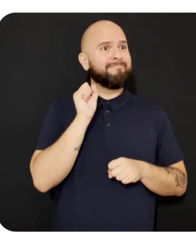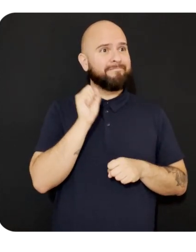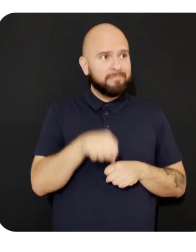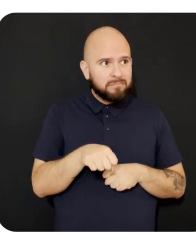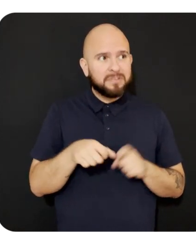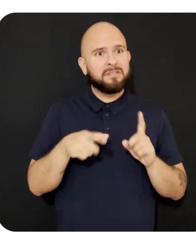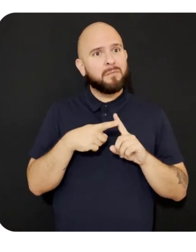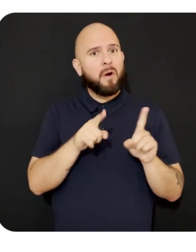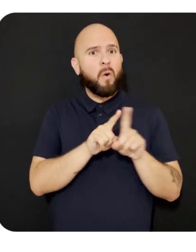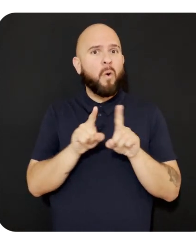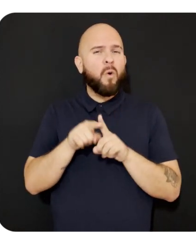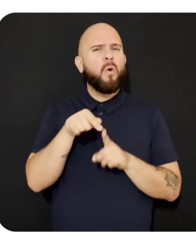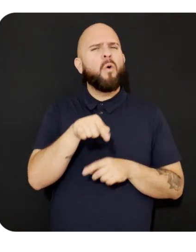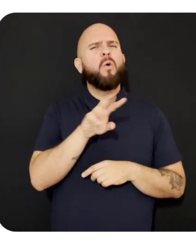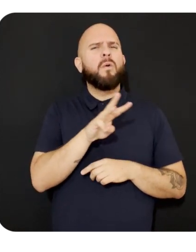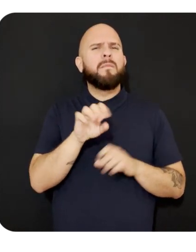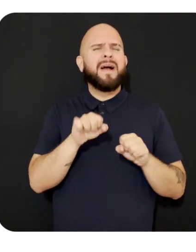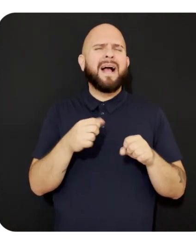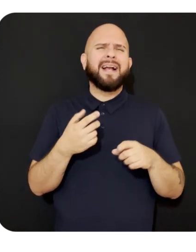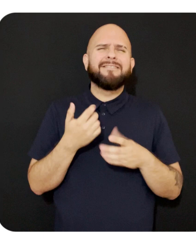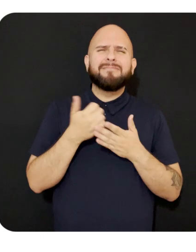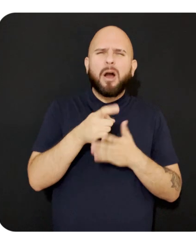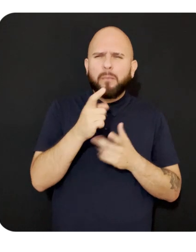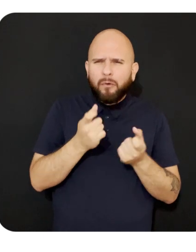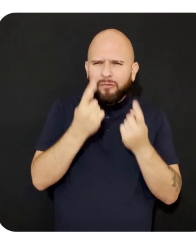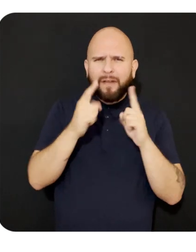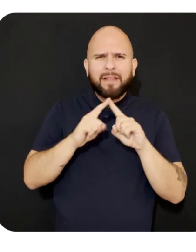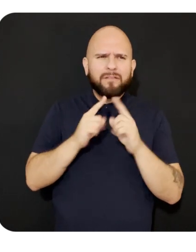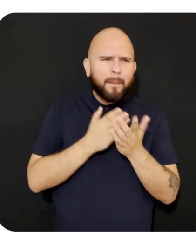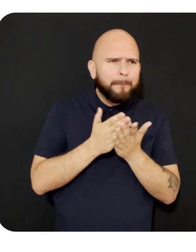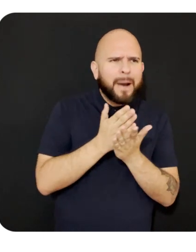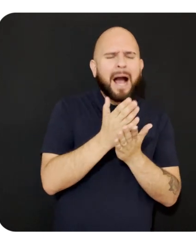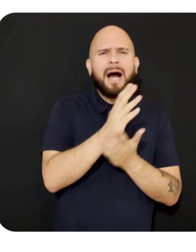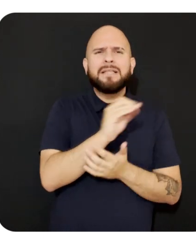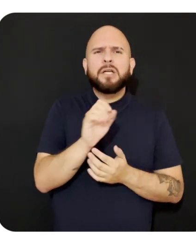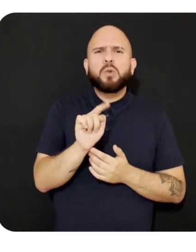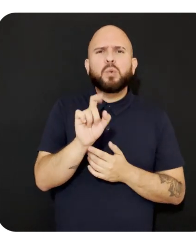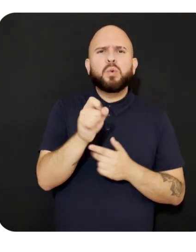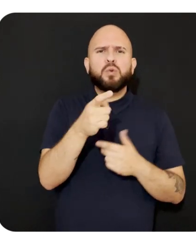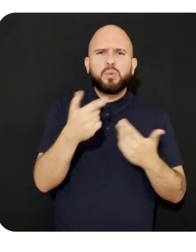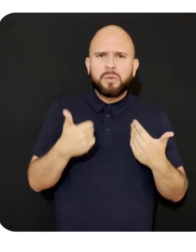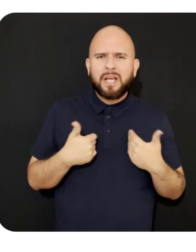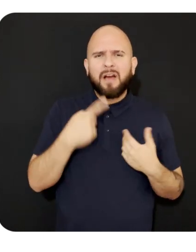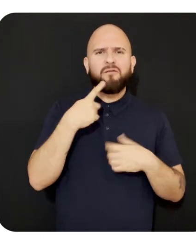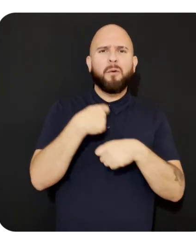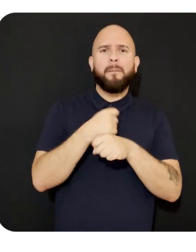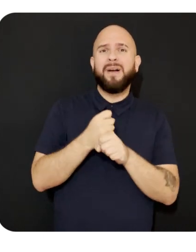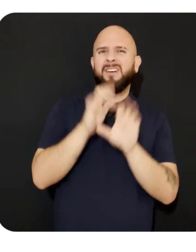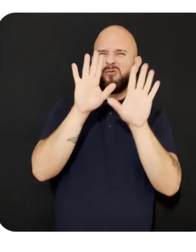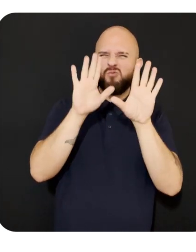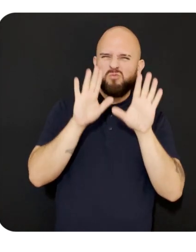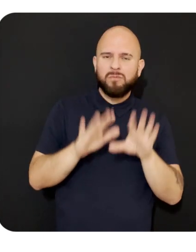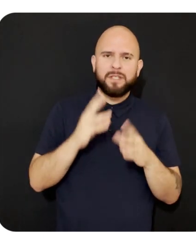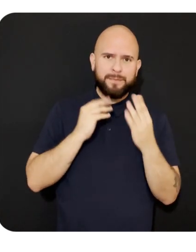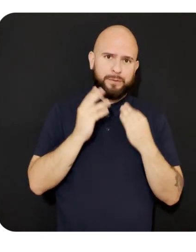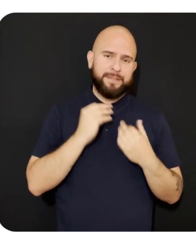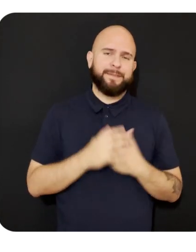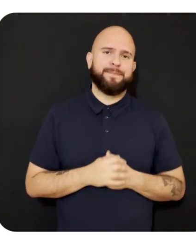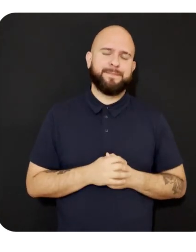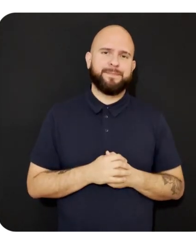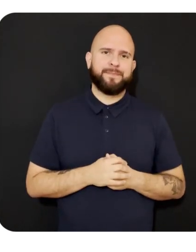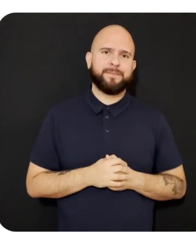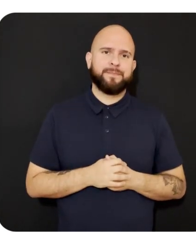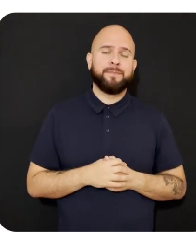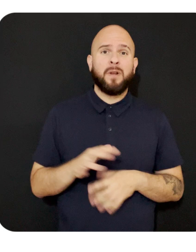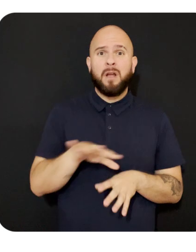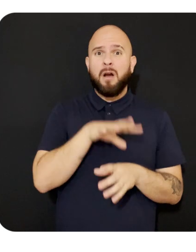site can help you understand all the different paths and tools you have available to create great experiences. And as